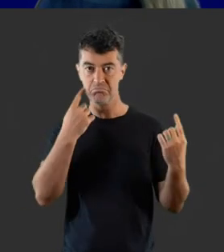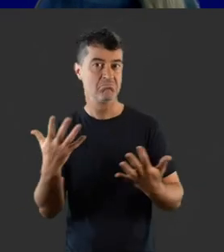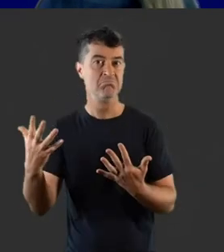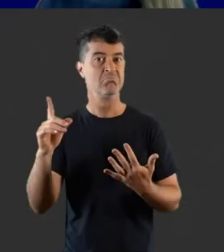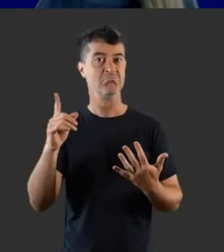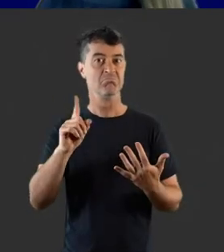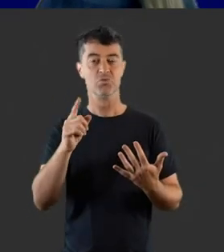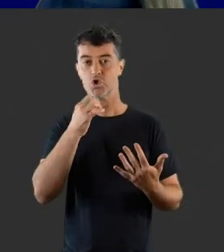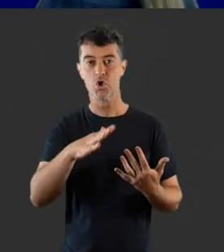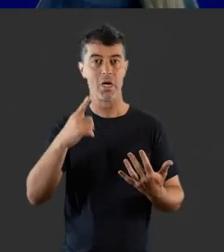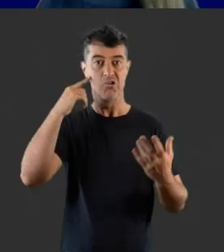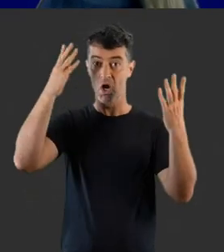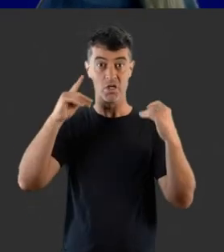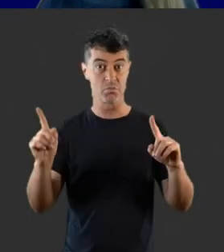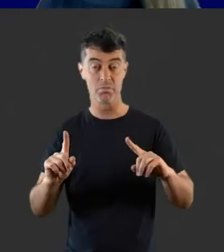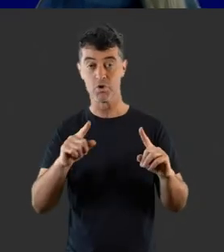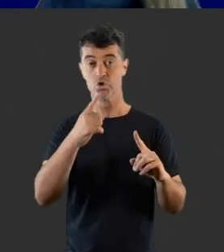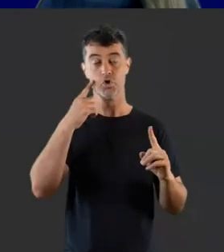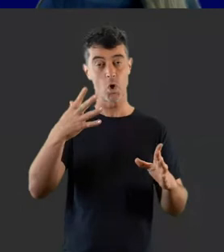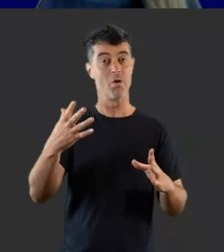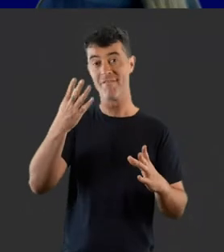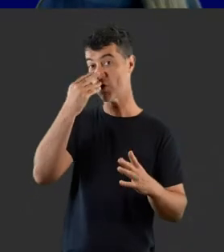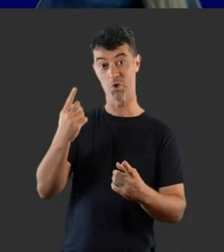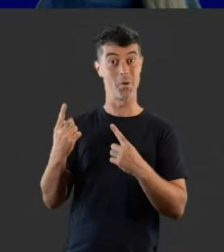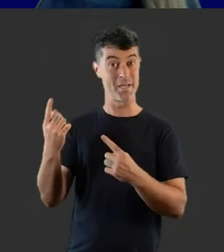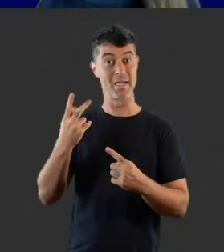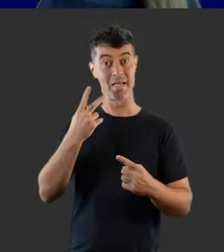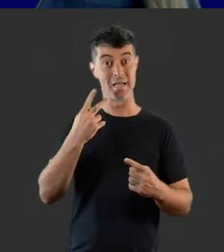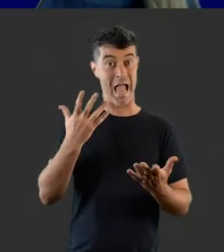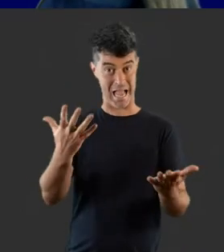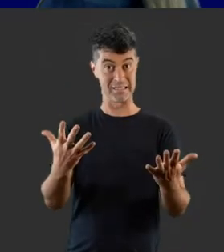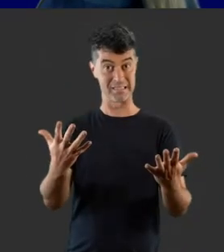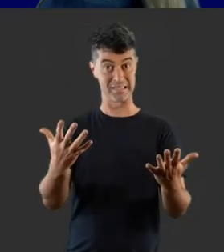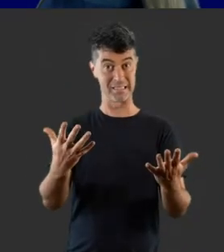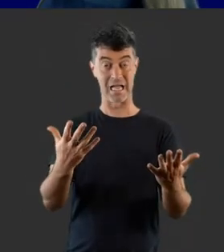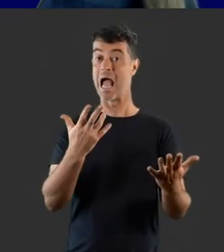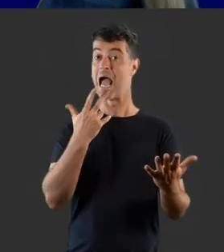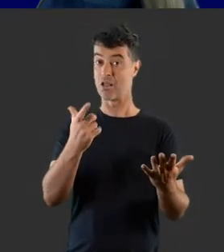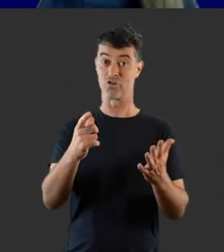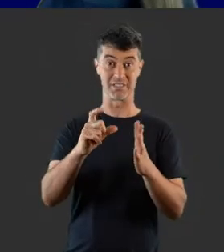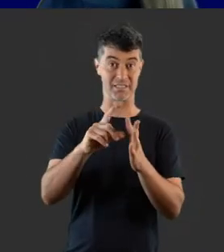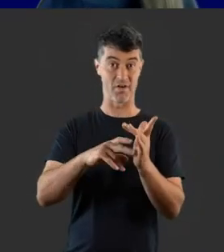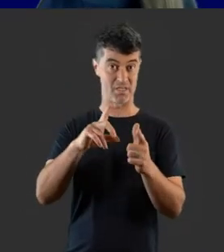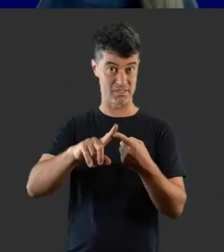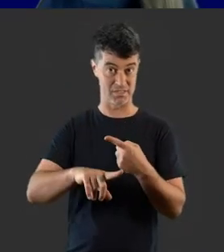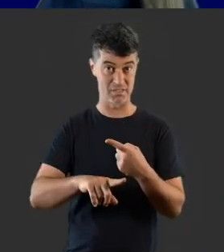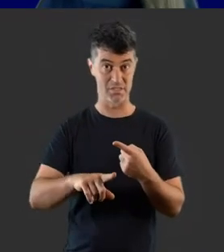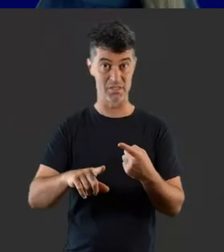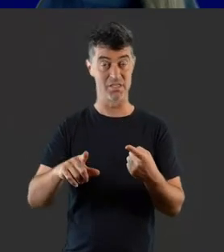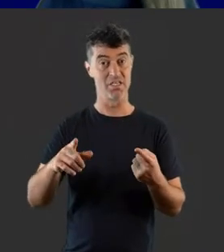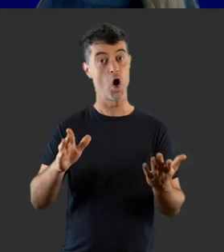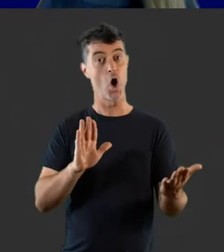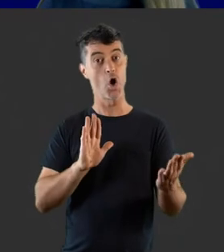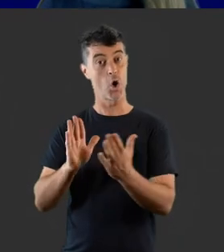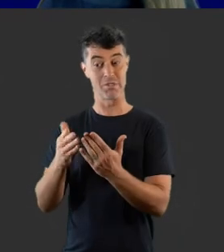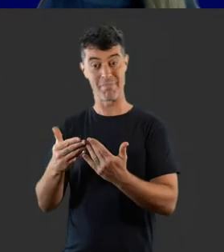Prevalence, childhood hearing loss. This slide shows a photograph of a pair of hands holding an electronic device, which